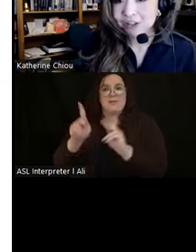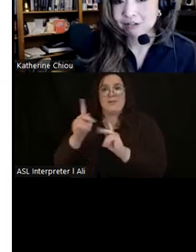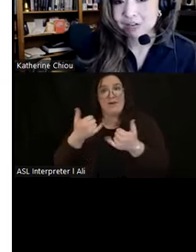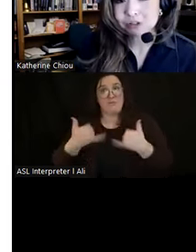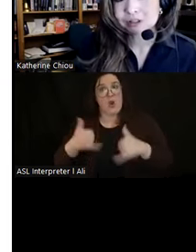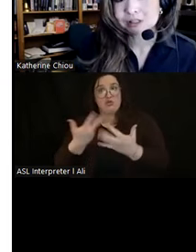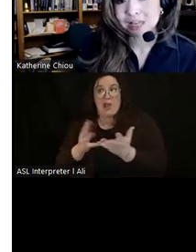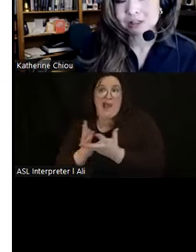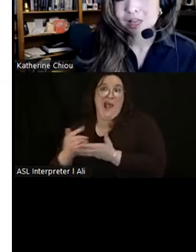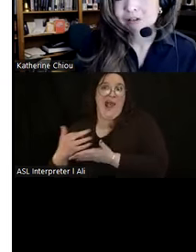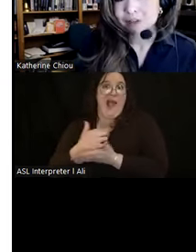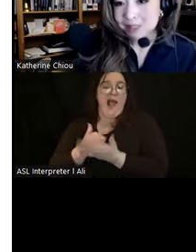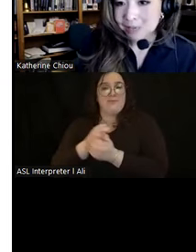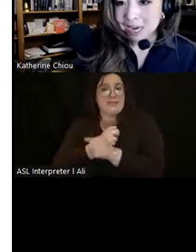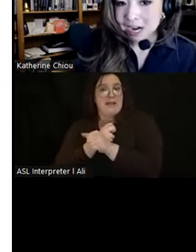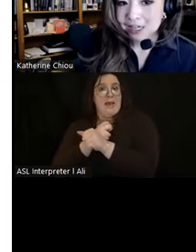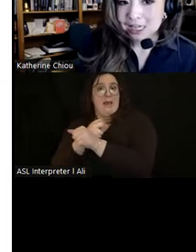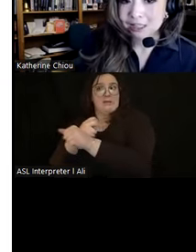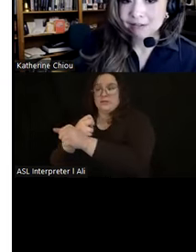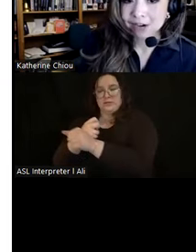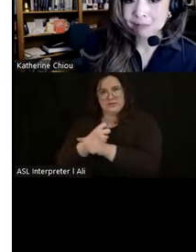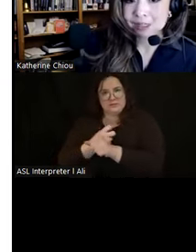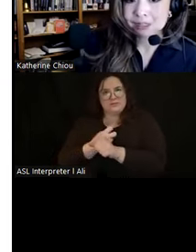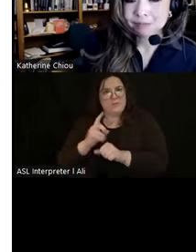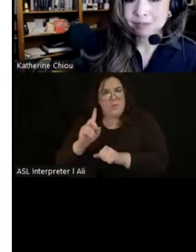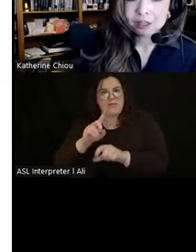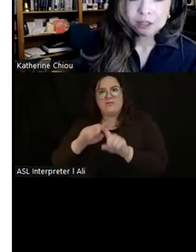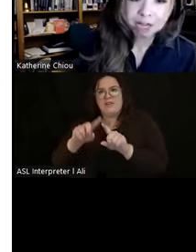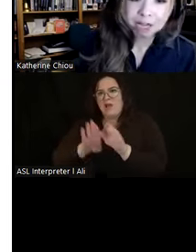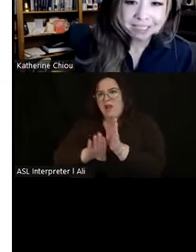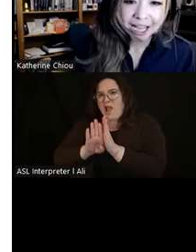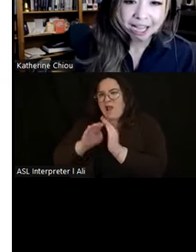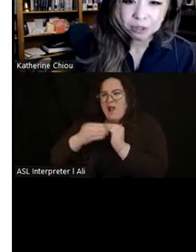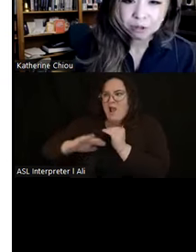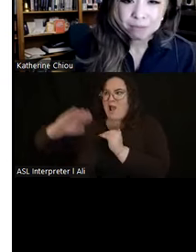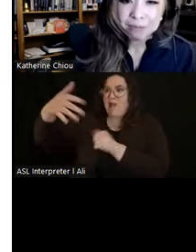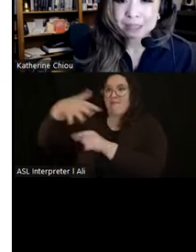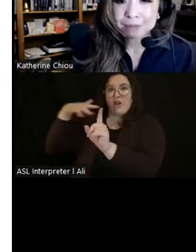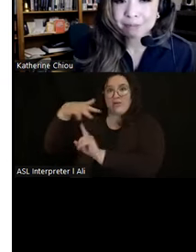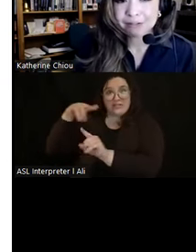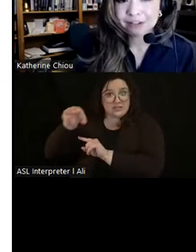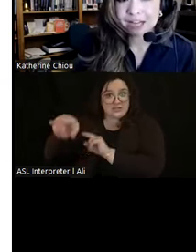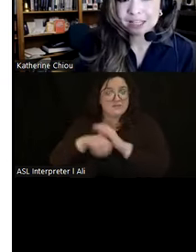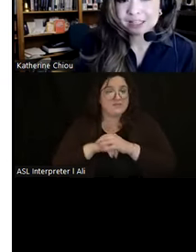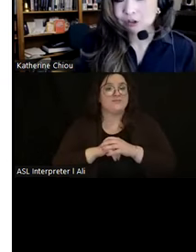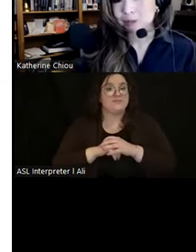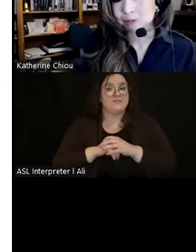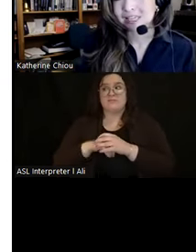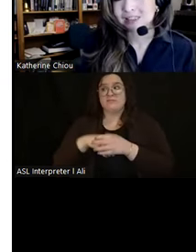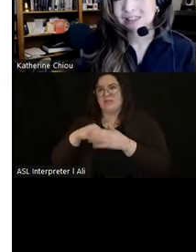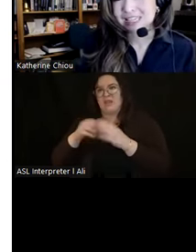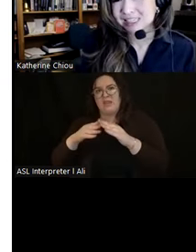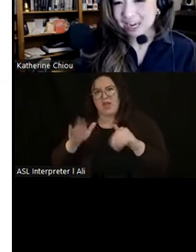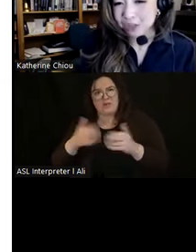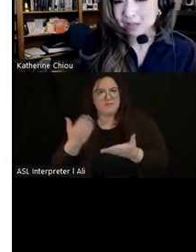gathering terrestrial snails from semi-arid hill environments. Their presence in the household may be explained by the fact that Saro Japan